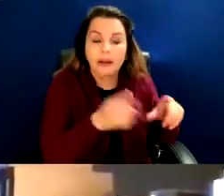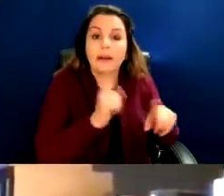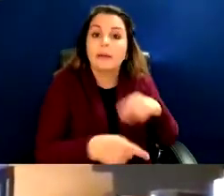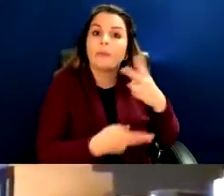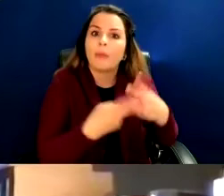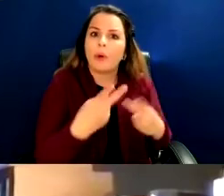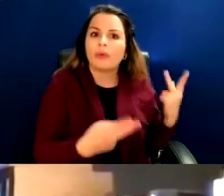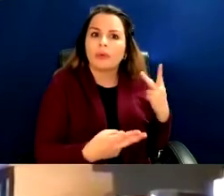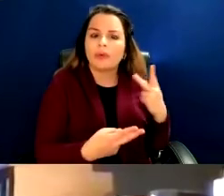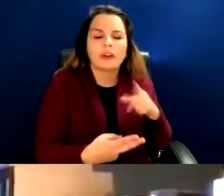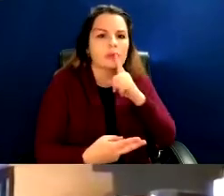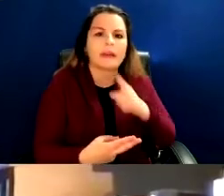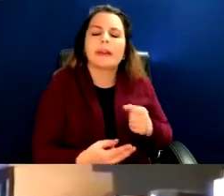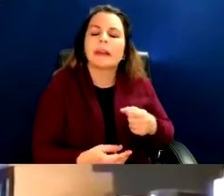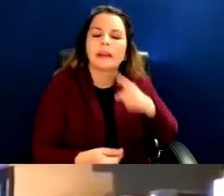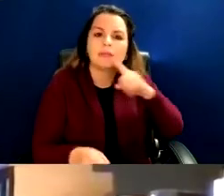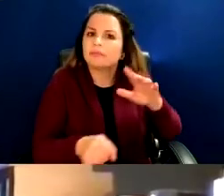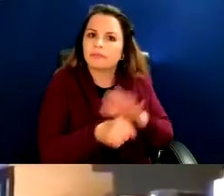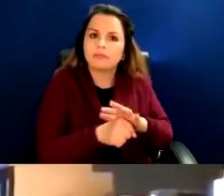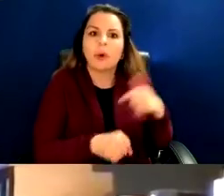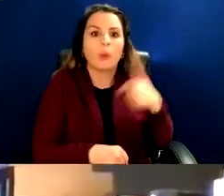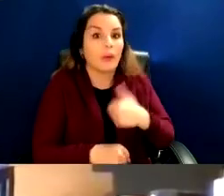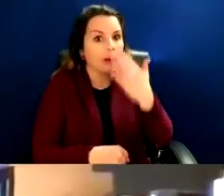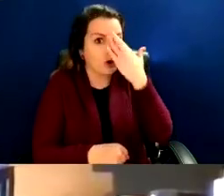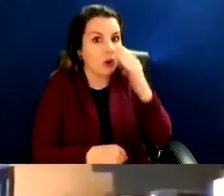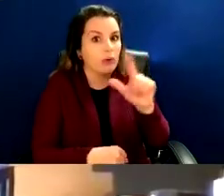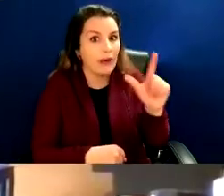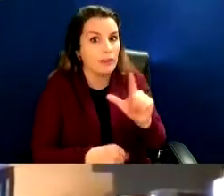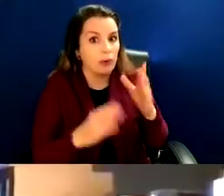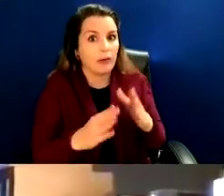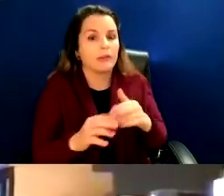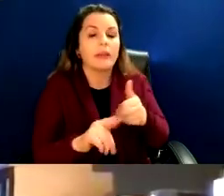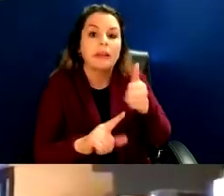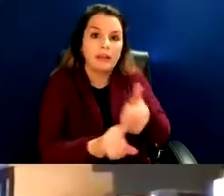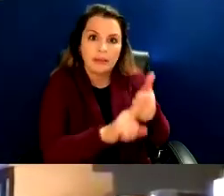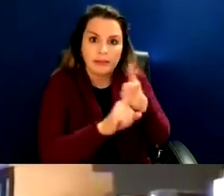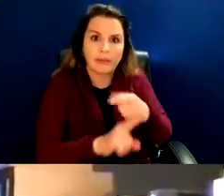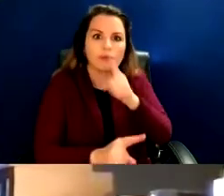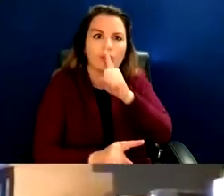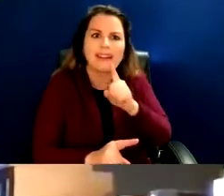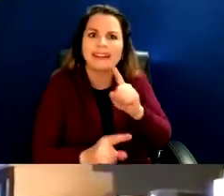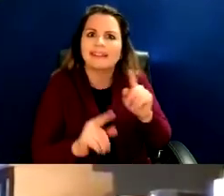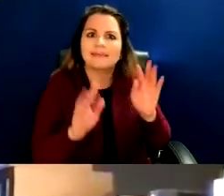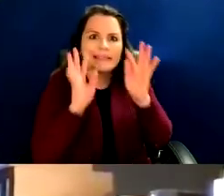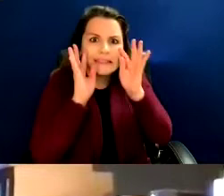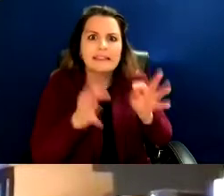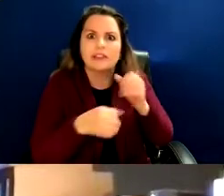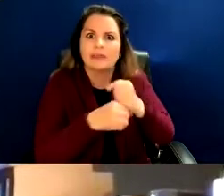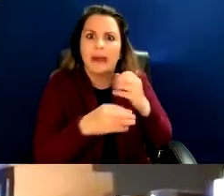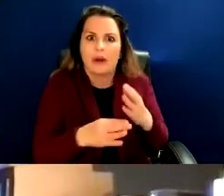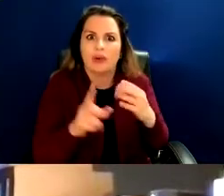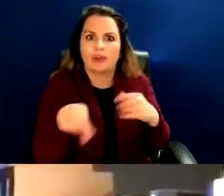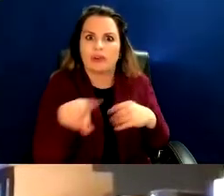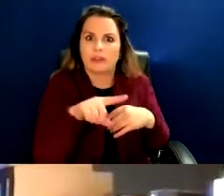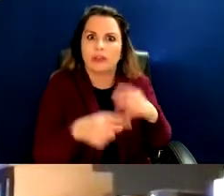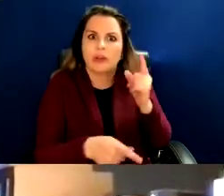understanding librarians also as content moderators, quite frankly, adjudicators. People who have to